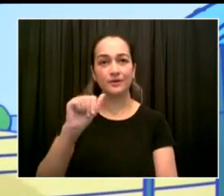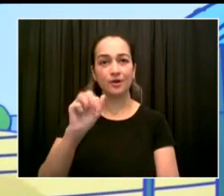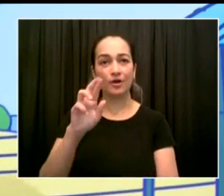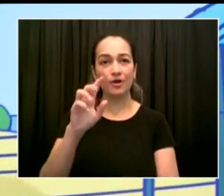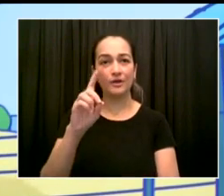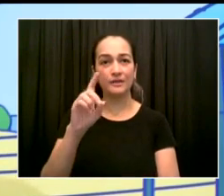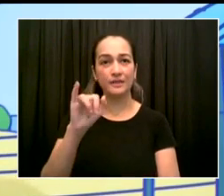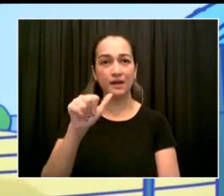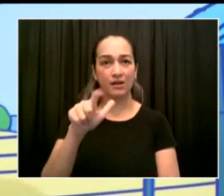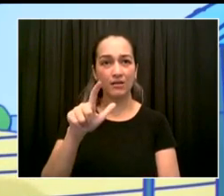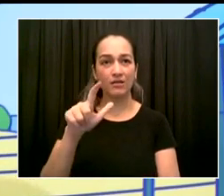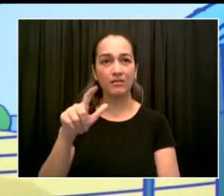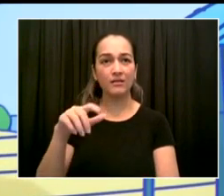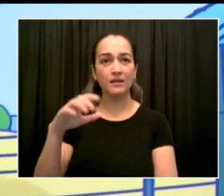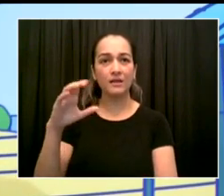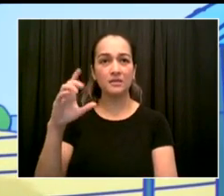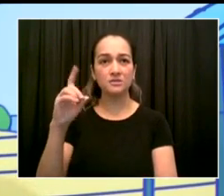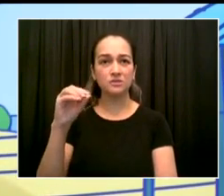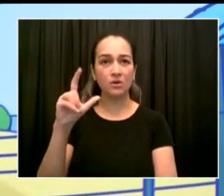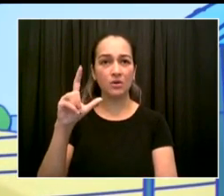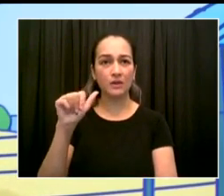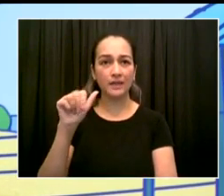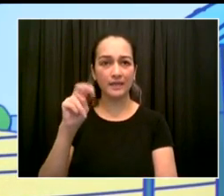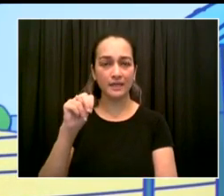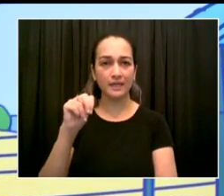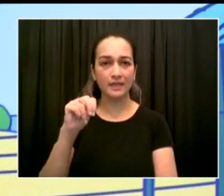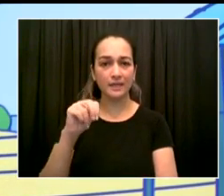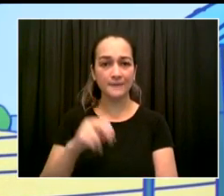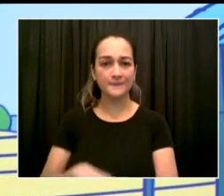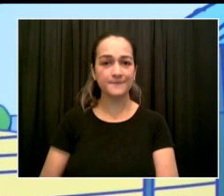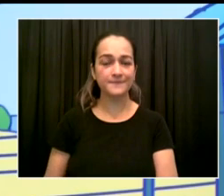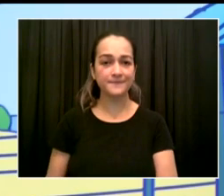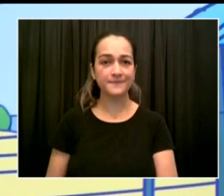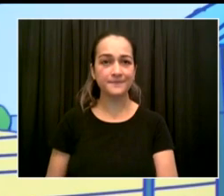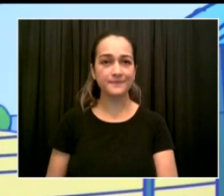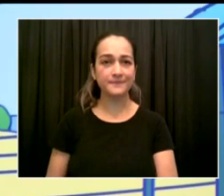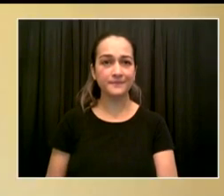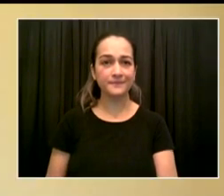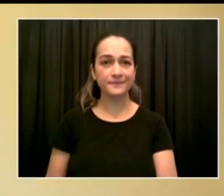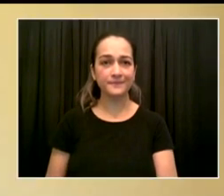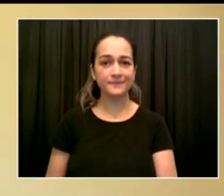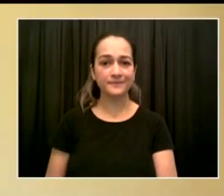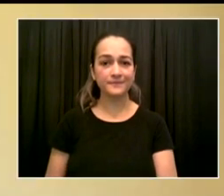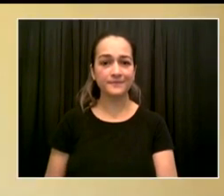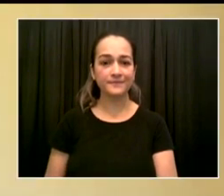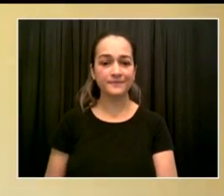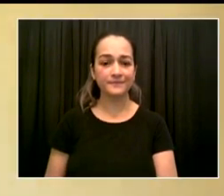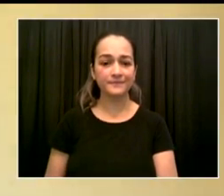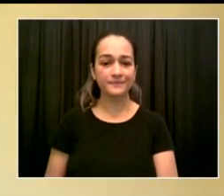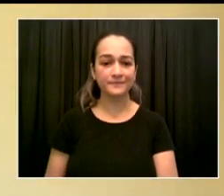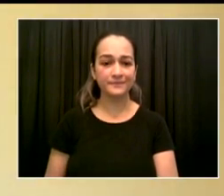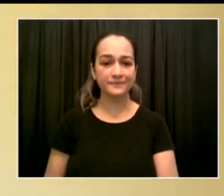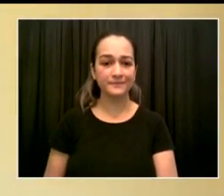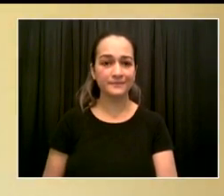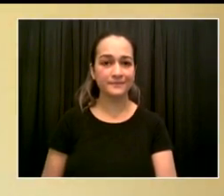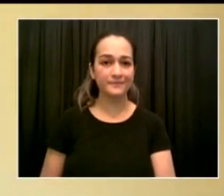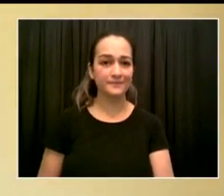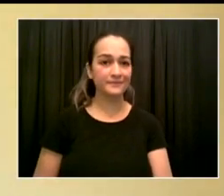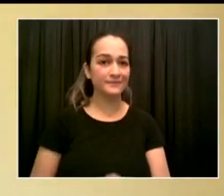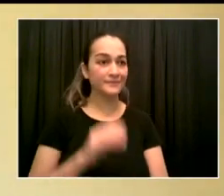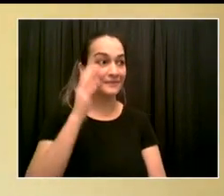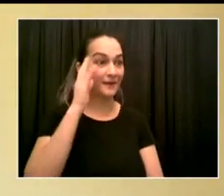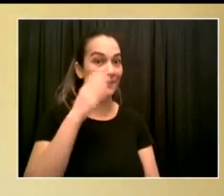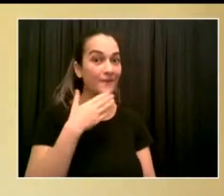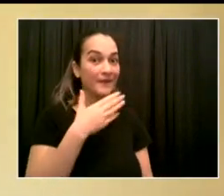Mayor de Blasio, thanks for those gracious words. I couldn't help but notice that my good friends, Rabbi Potasic and Reverend A.R. Bernard were ready to